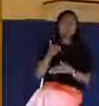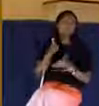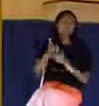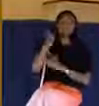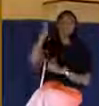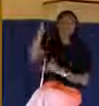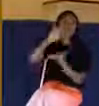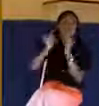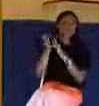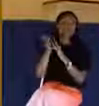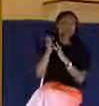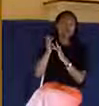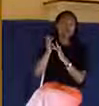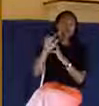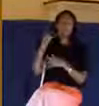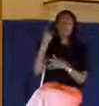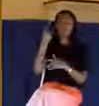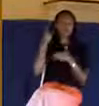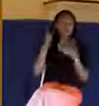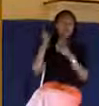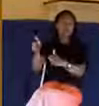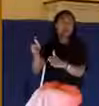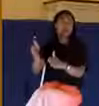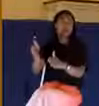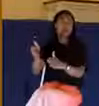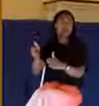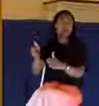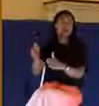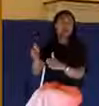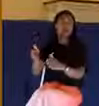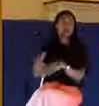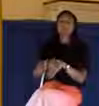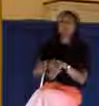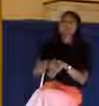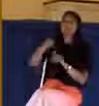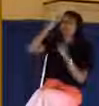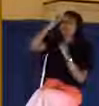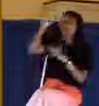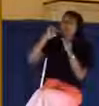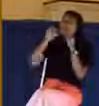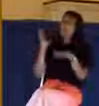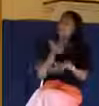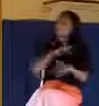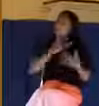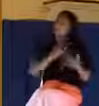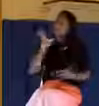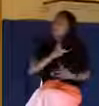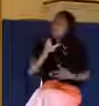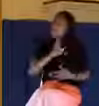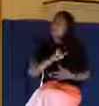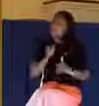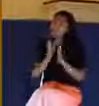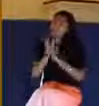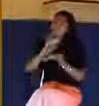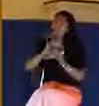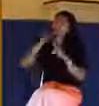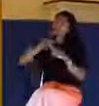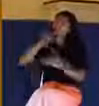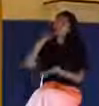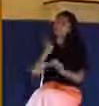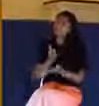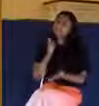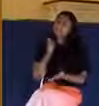Pray that, friend, and he'll save you. Father, bless these words to hearing hearts, we pray today. In Jesus' name, amen.